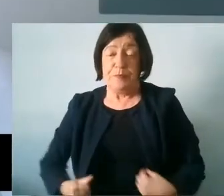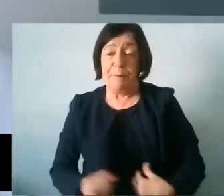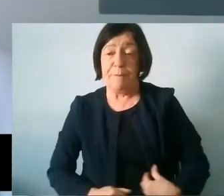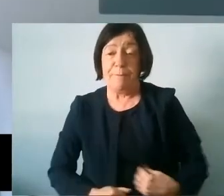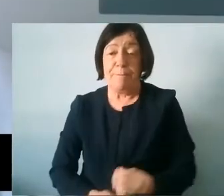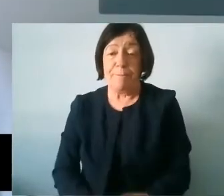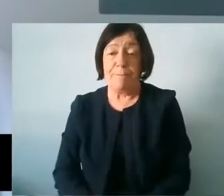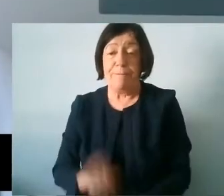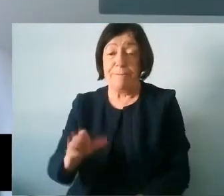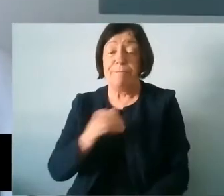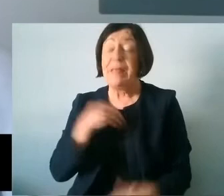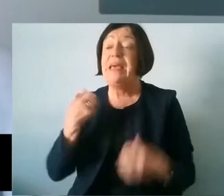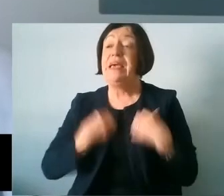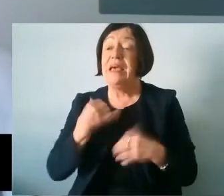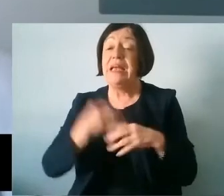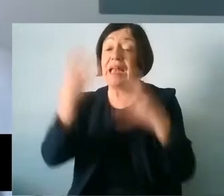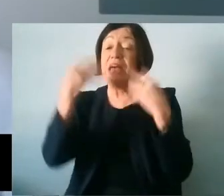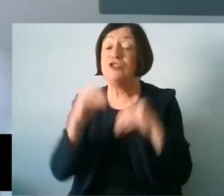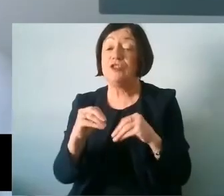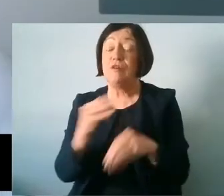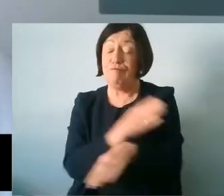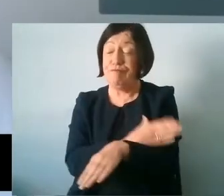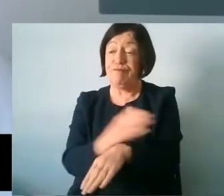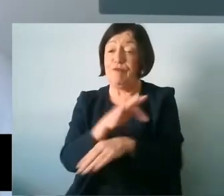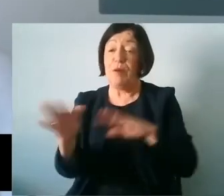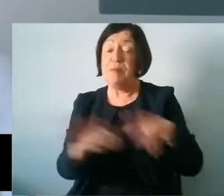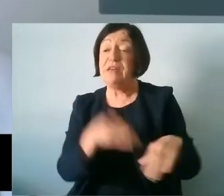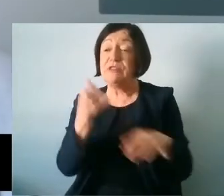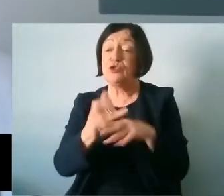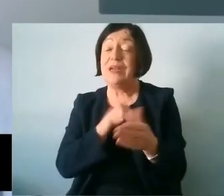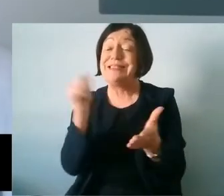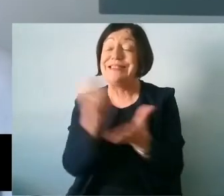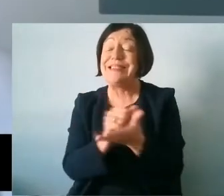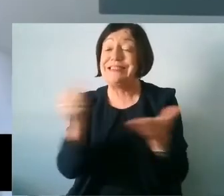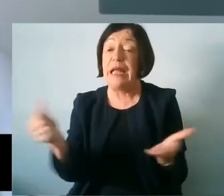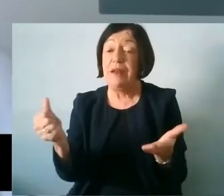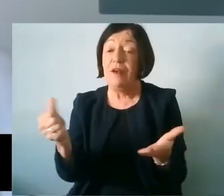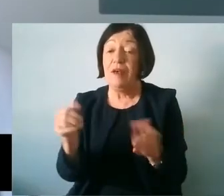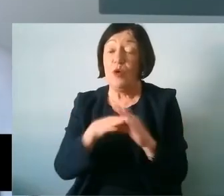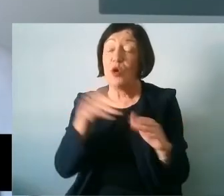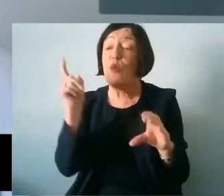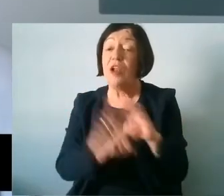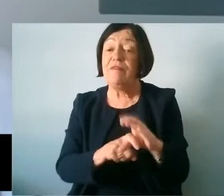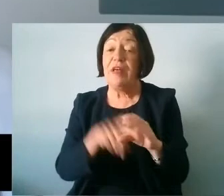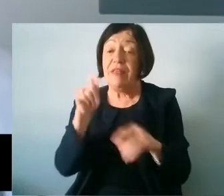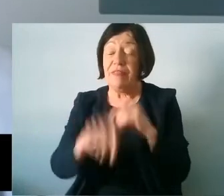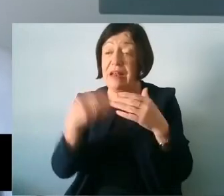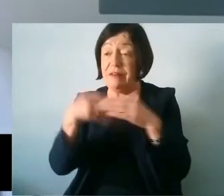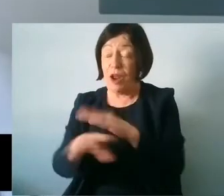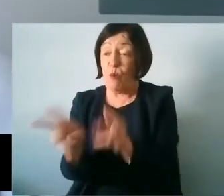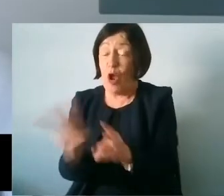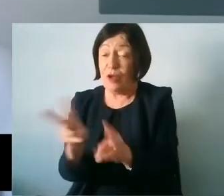So my interest in education stems from leaving school at 16 with qualifications and then entering the workforce.